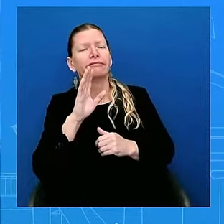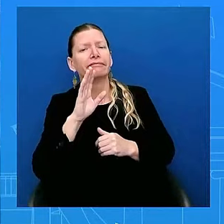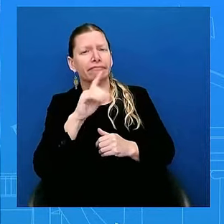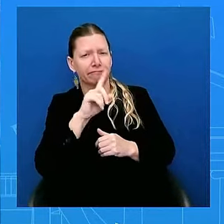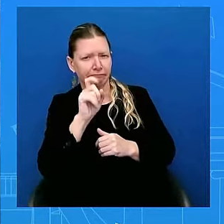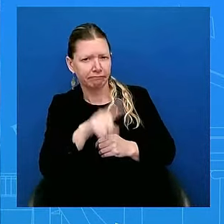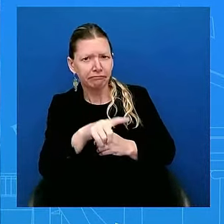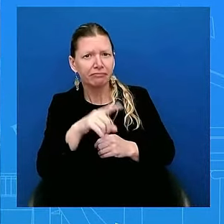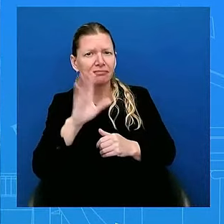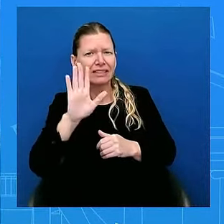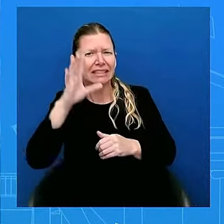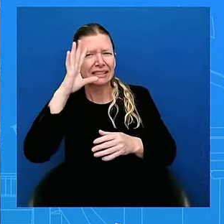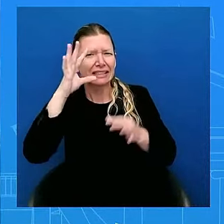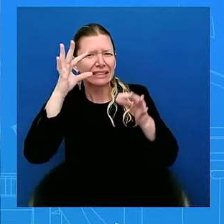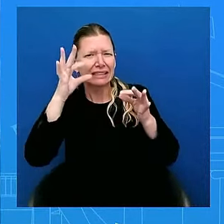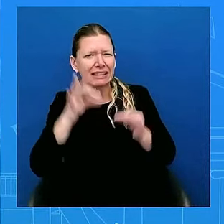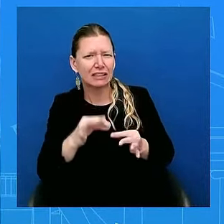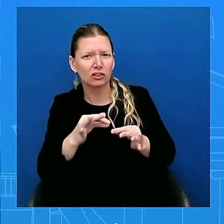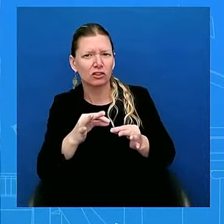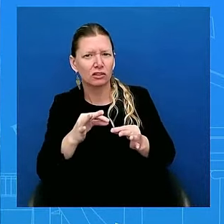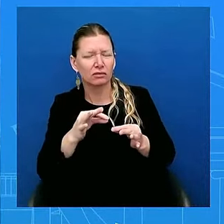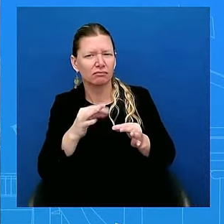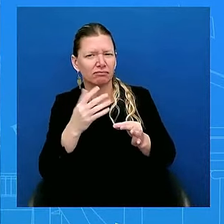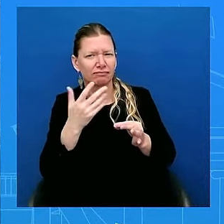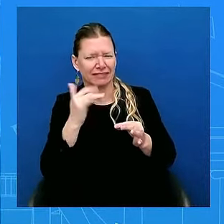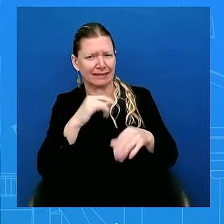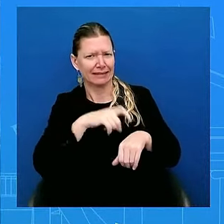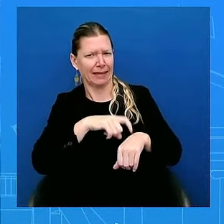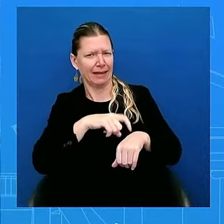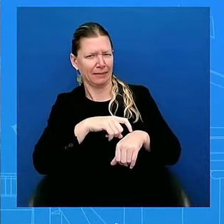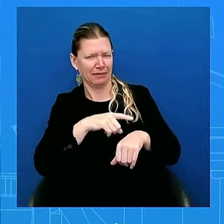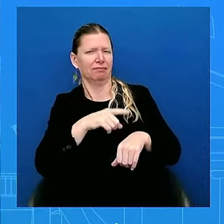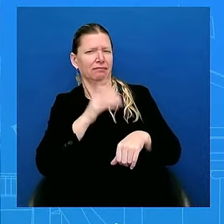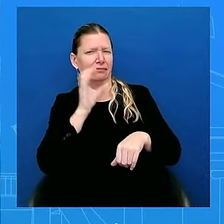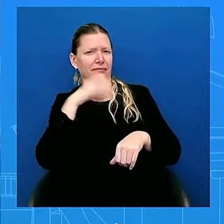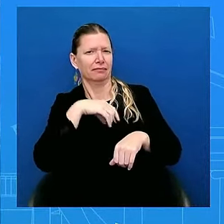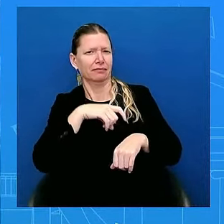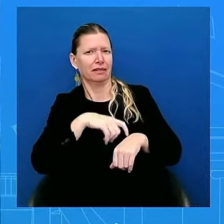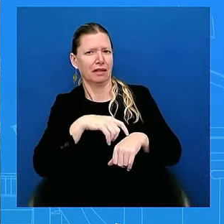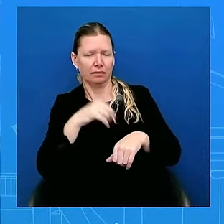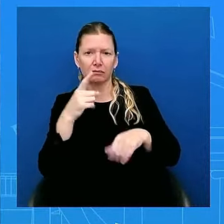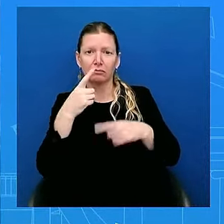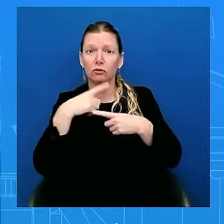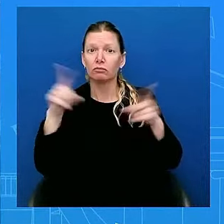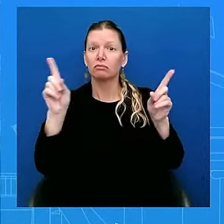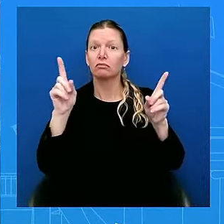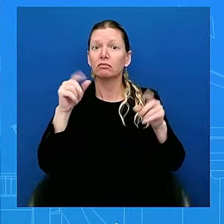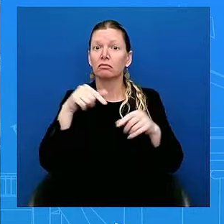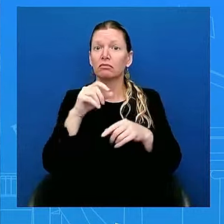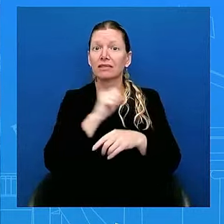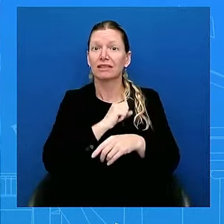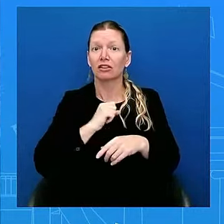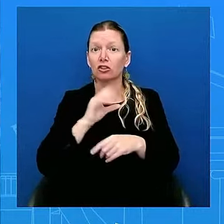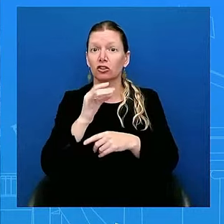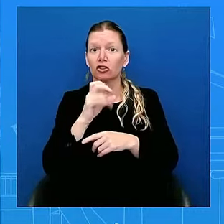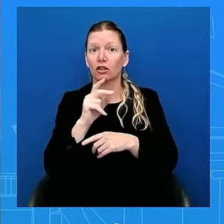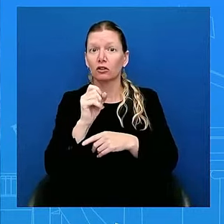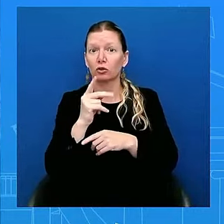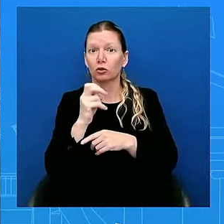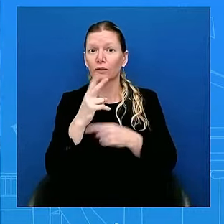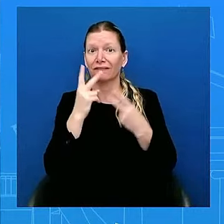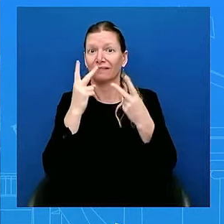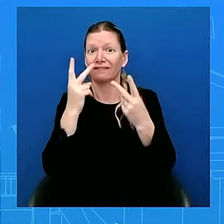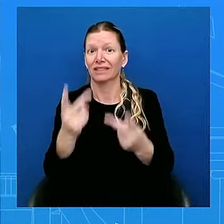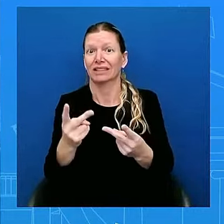went to visit with the president in Rehoboth a week ago, Saturday, that President Biden said,